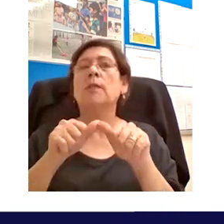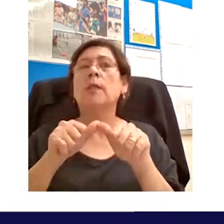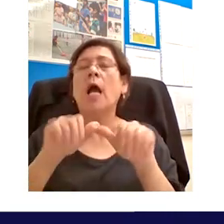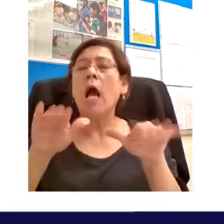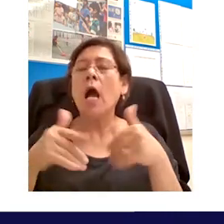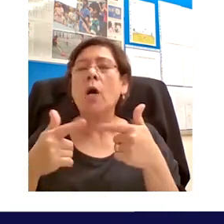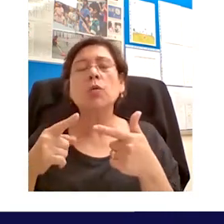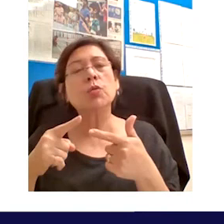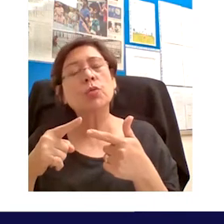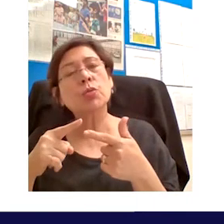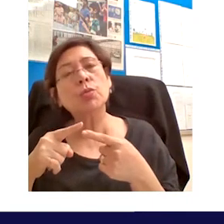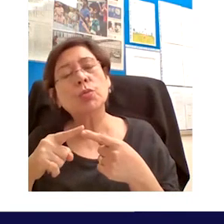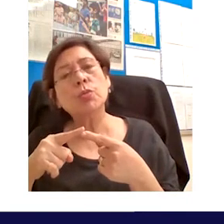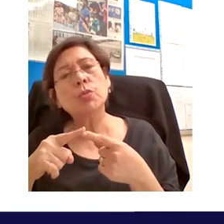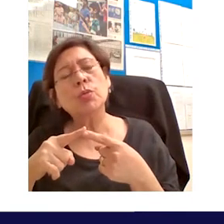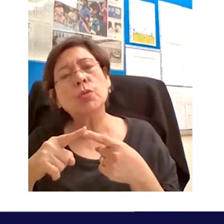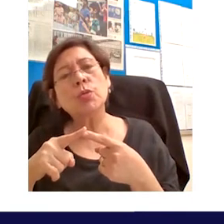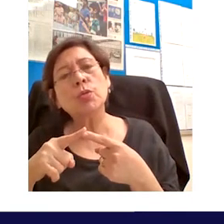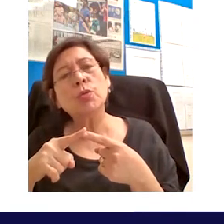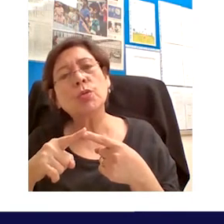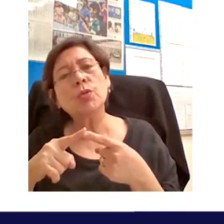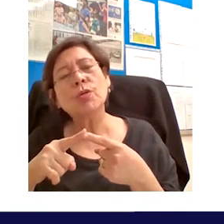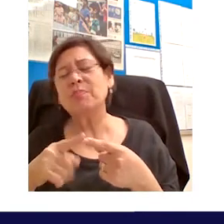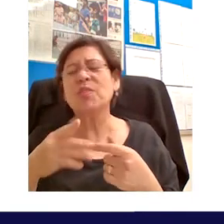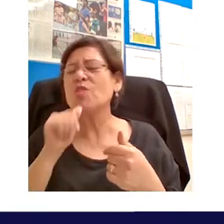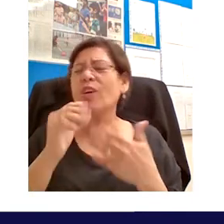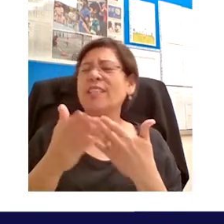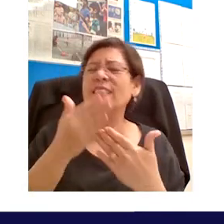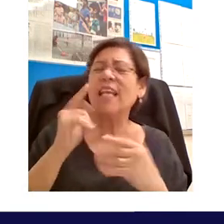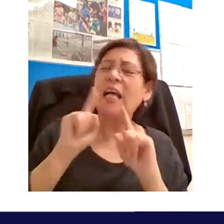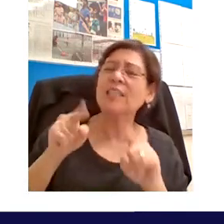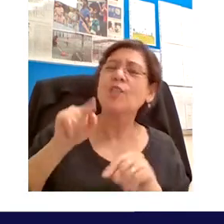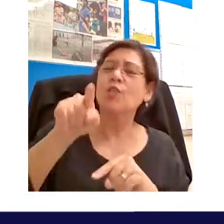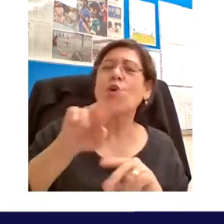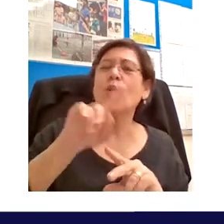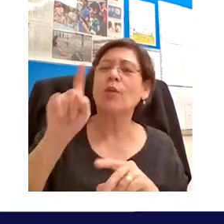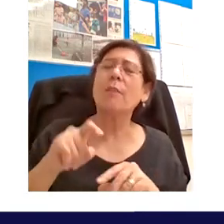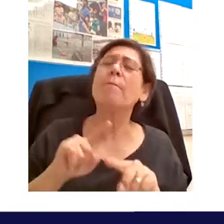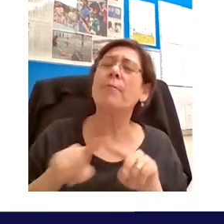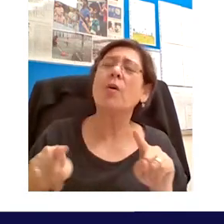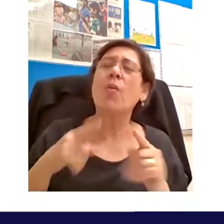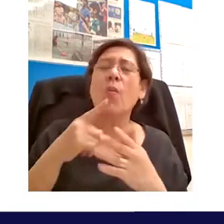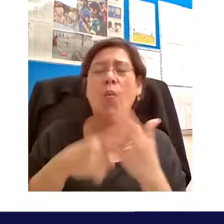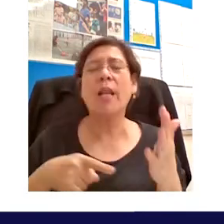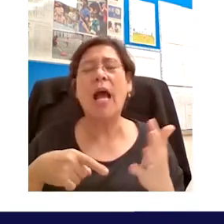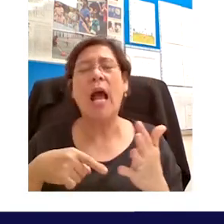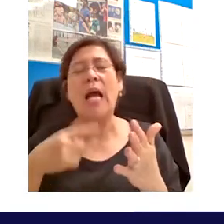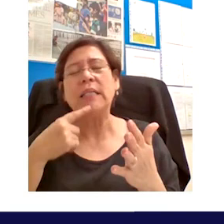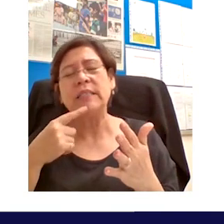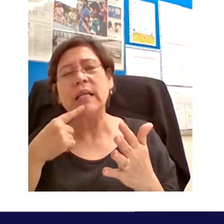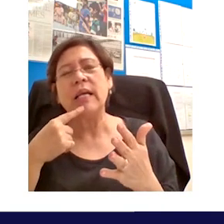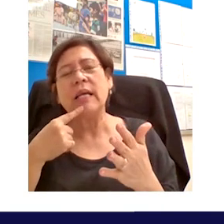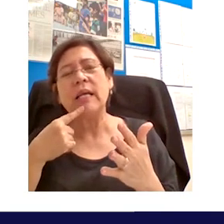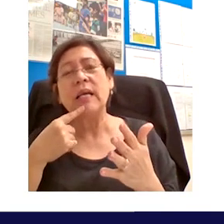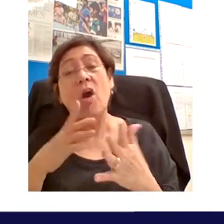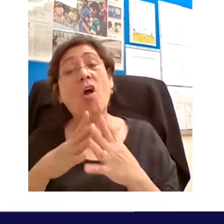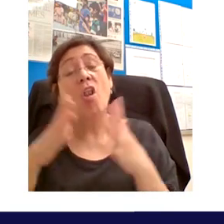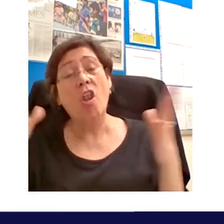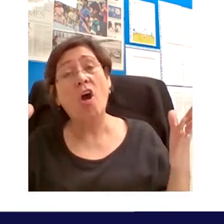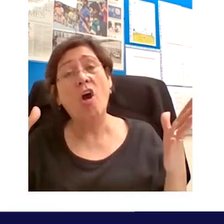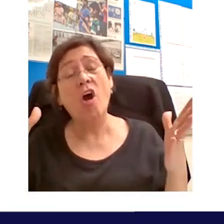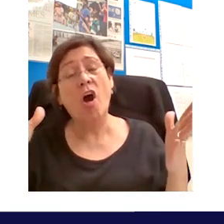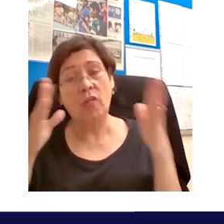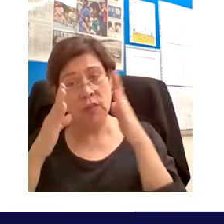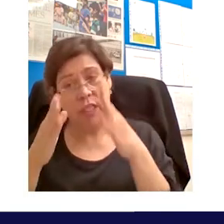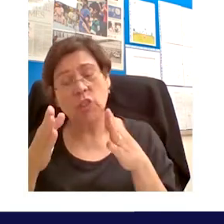i don't have a a easy answer to your question but i i would say this is something on which um a lot of uh attention